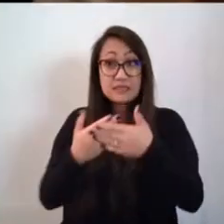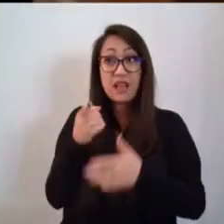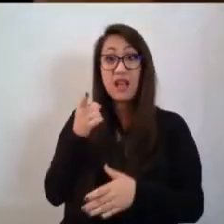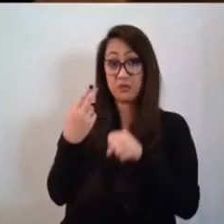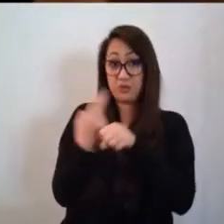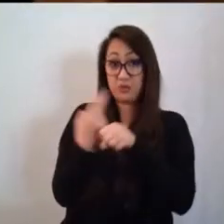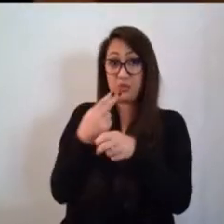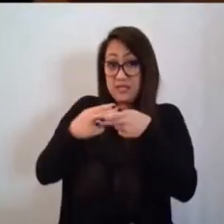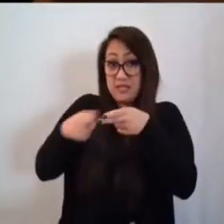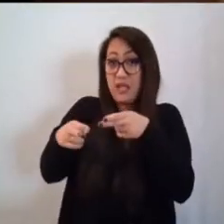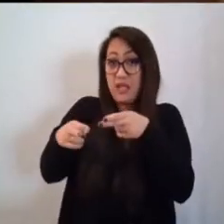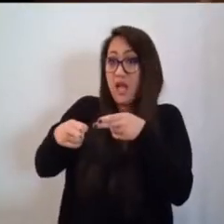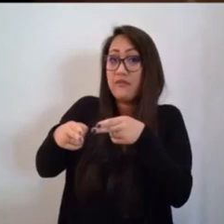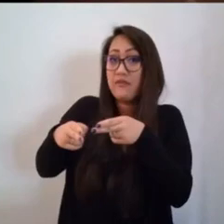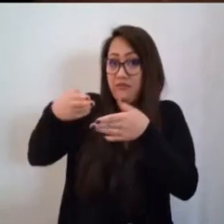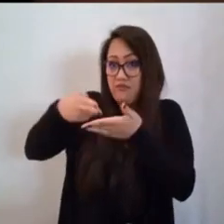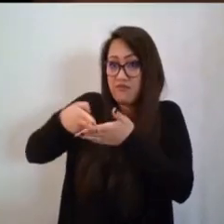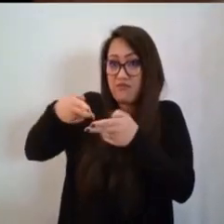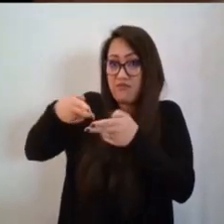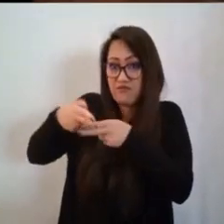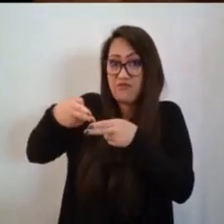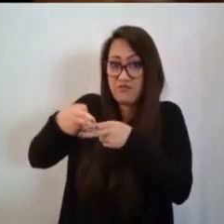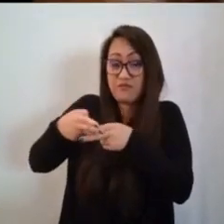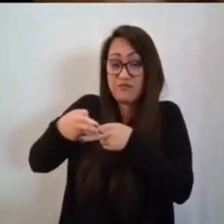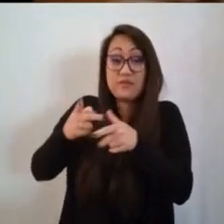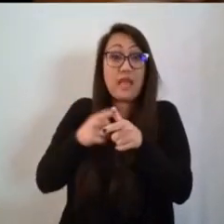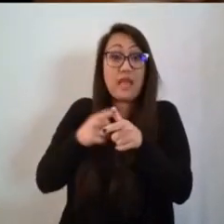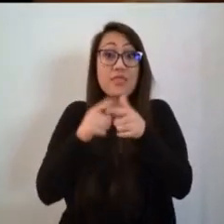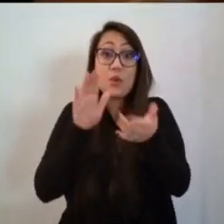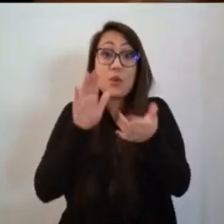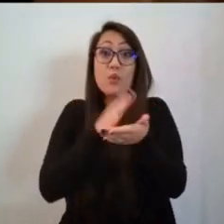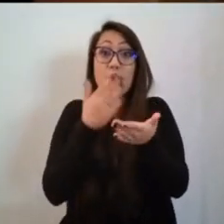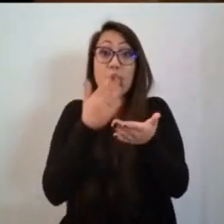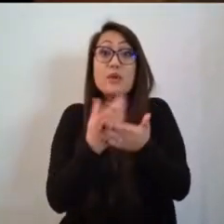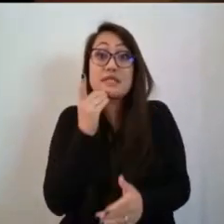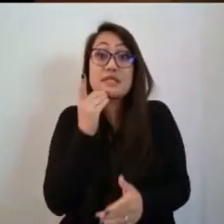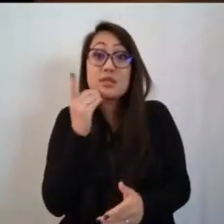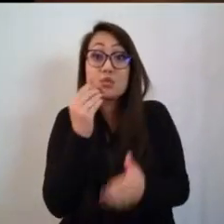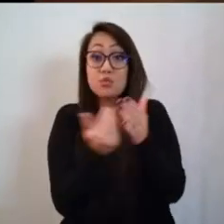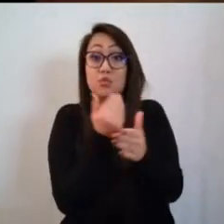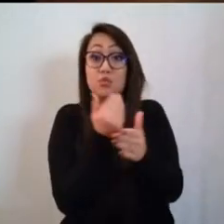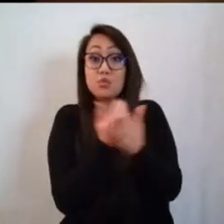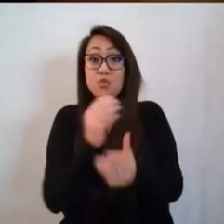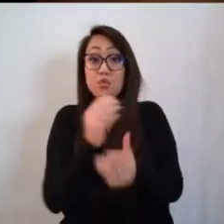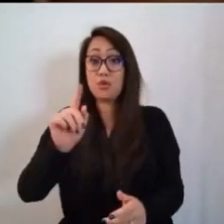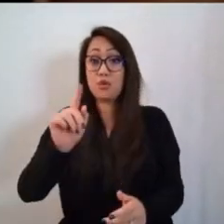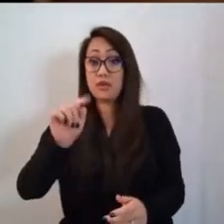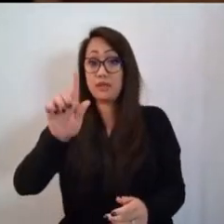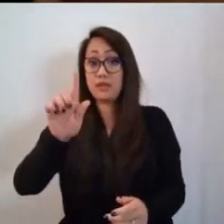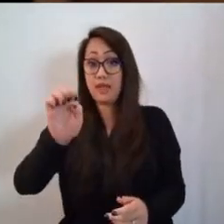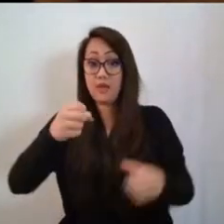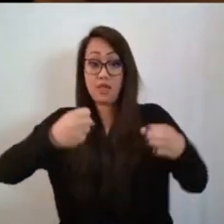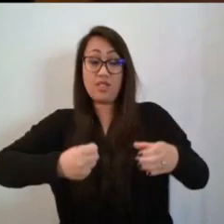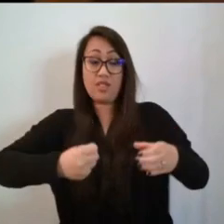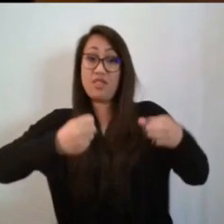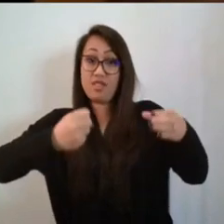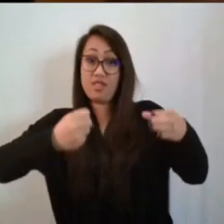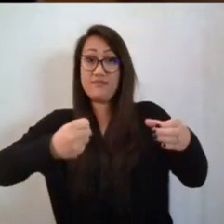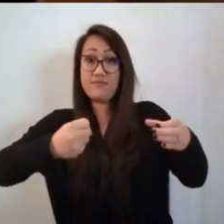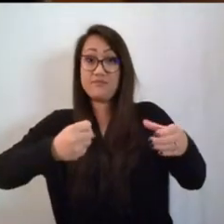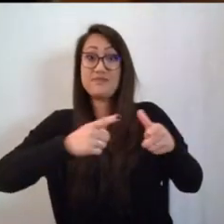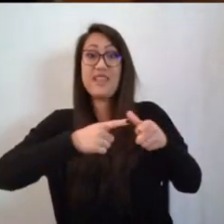And they cooked dinner in their new kettle. And afterward, everyone ate a